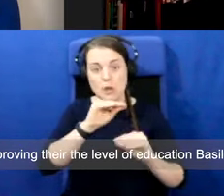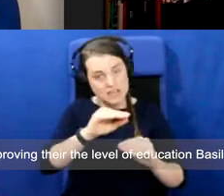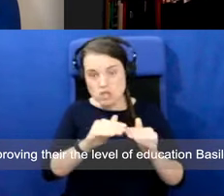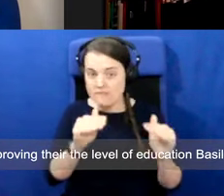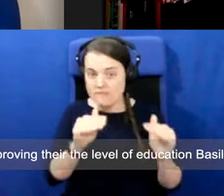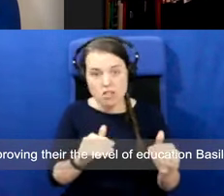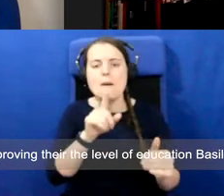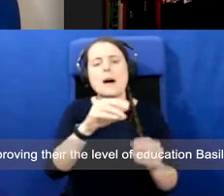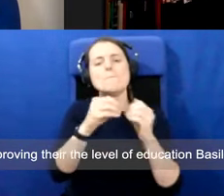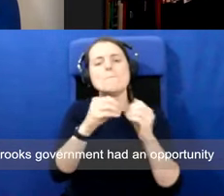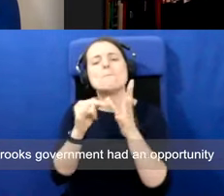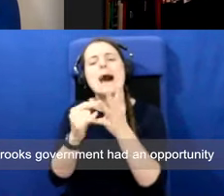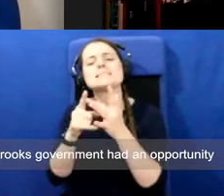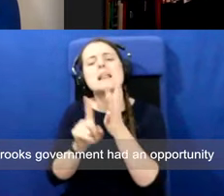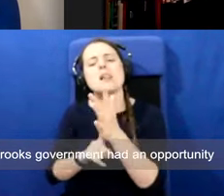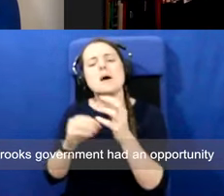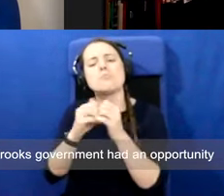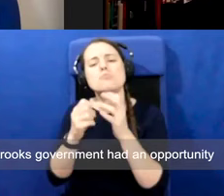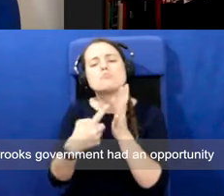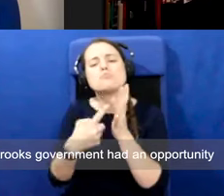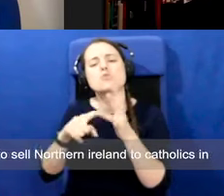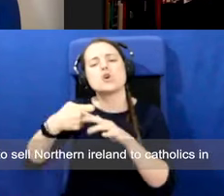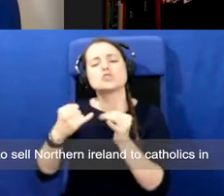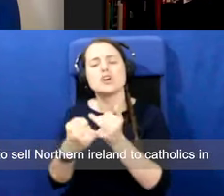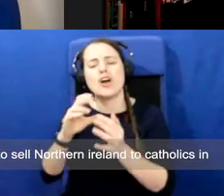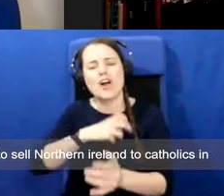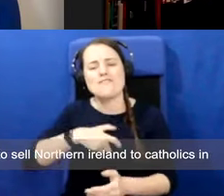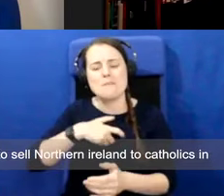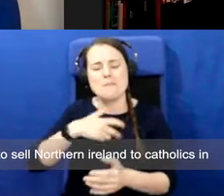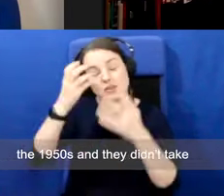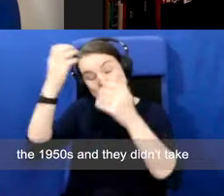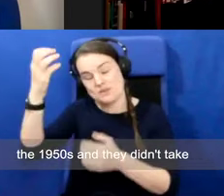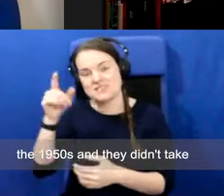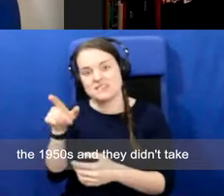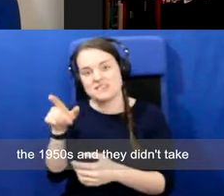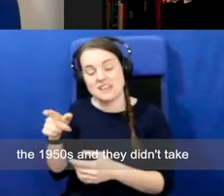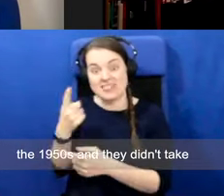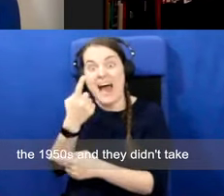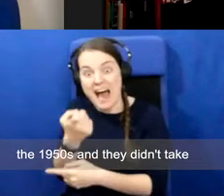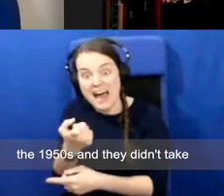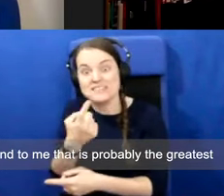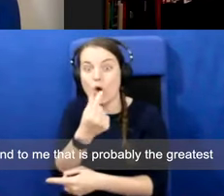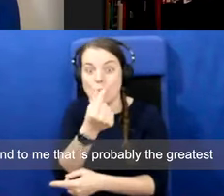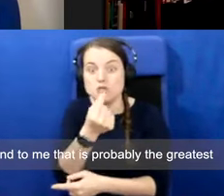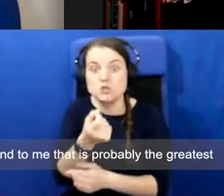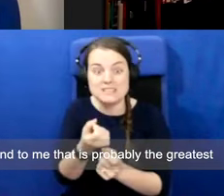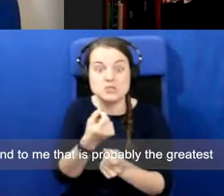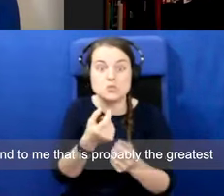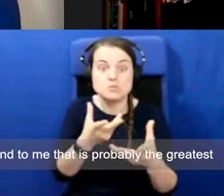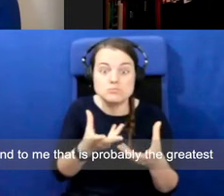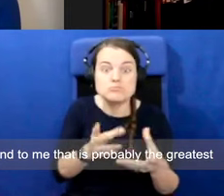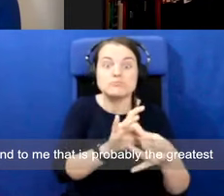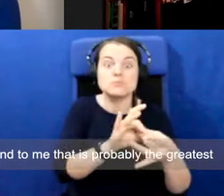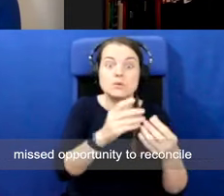Basilbrook's government had an opportunity to sell Northern Ireland to Catholics in the 1950s, and they didn't take it. And to me, that is probably the greatest